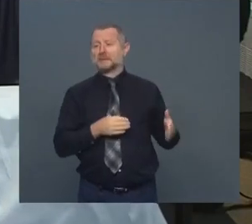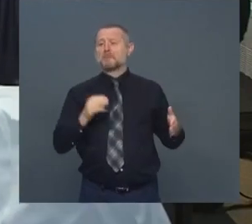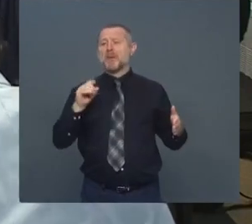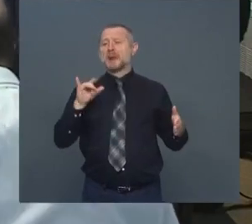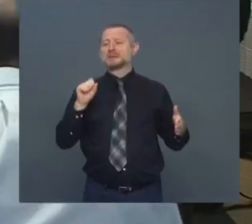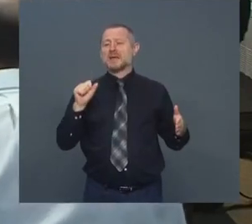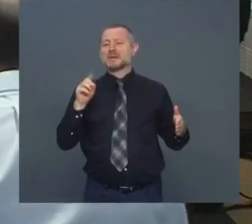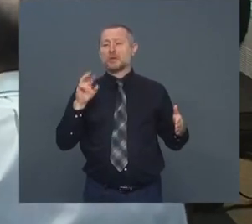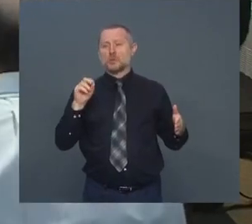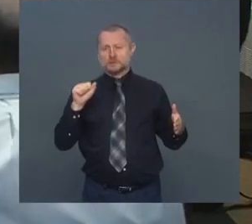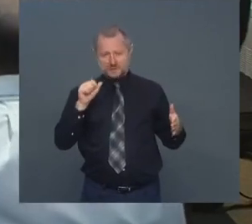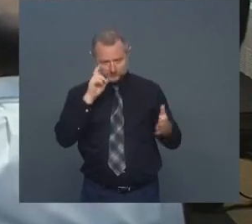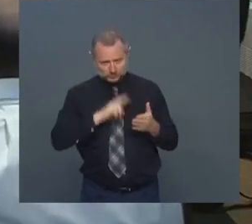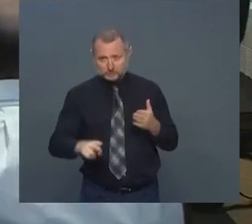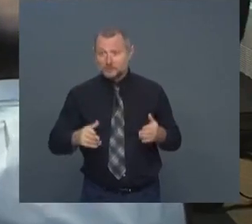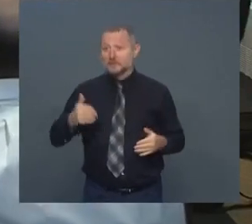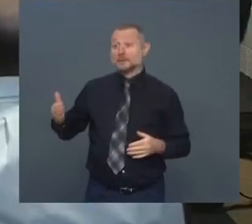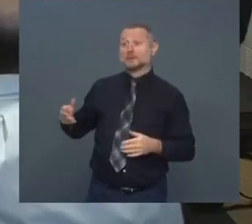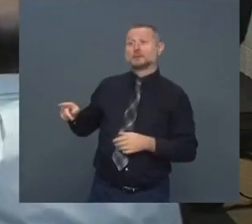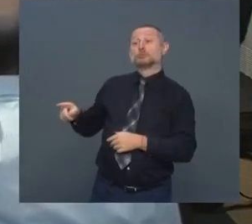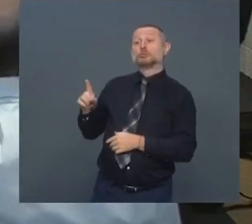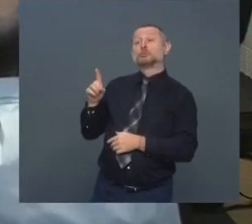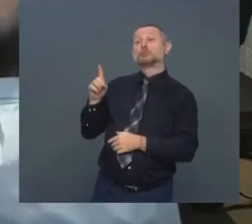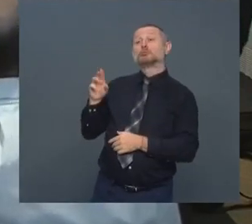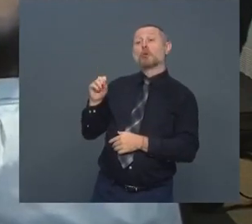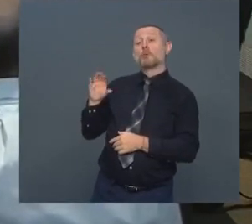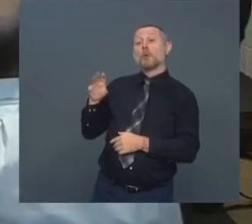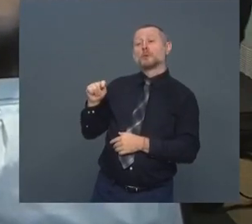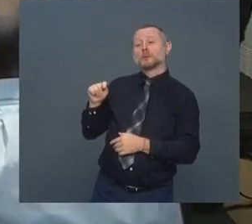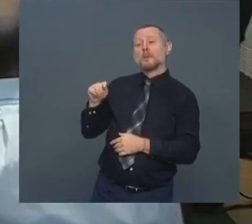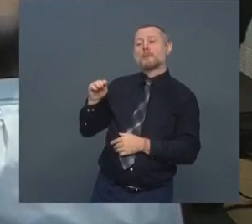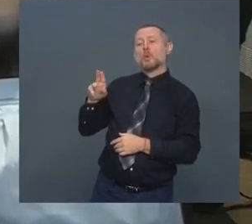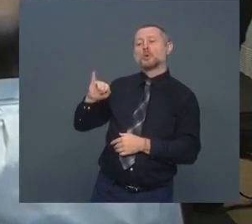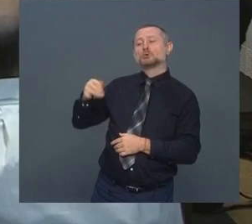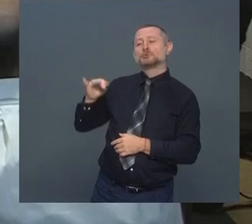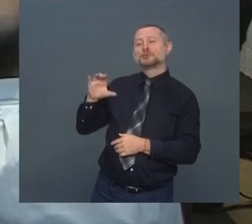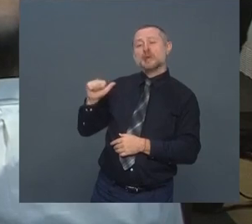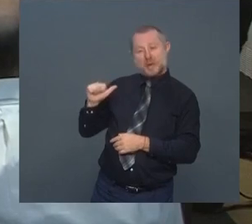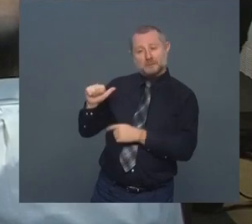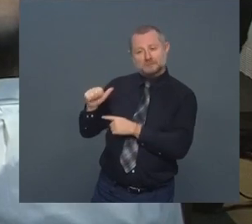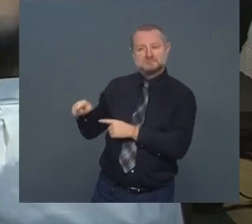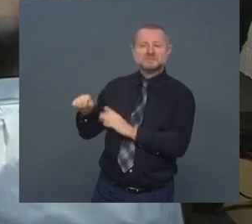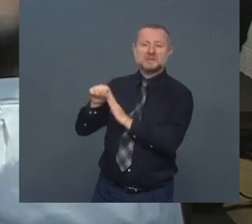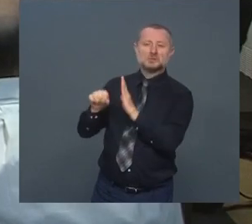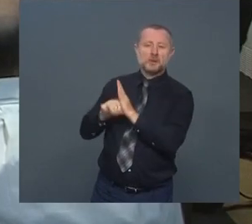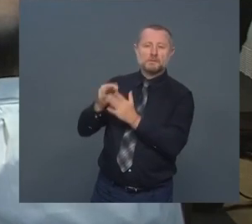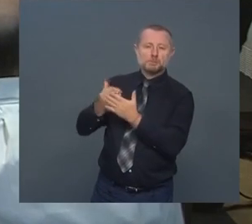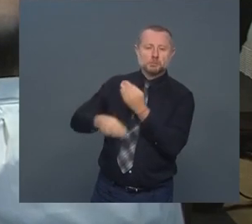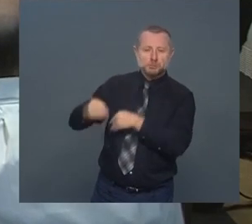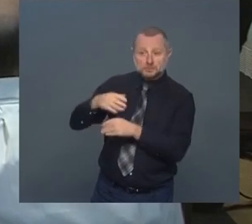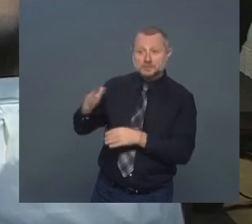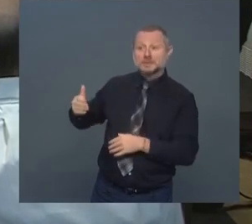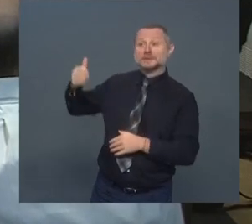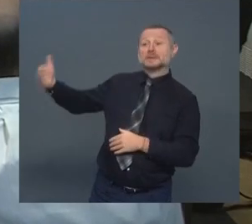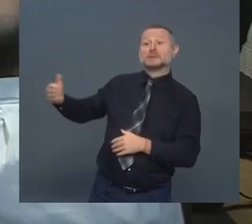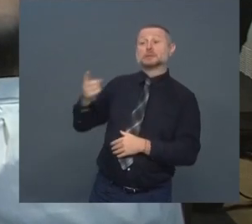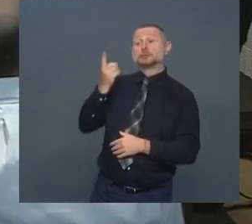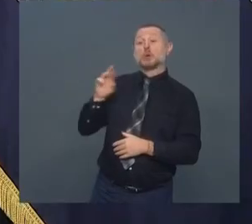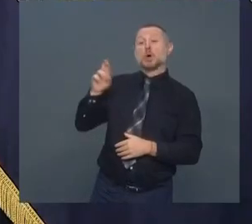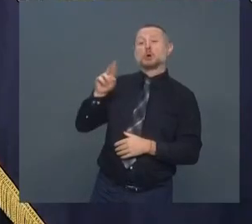the governor. To my left, Robert Mejica, budget director, state of New York. To Robert's left, Dr. Zucker,